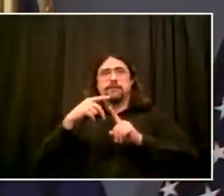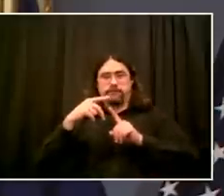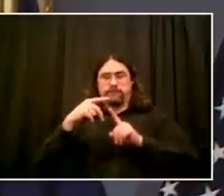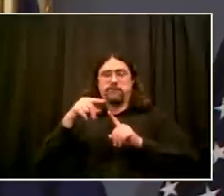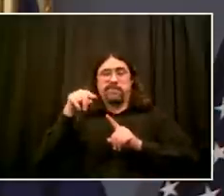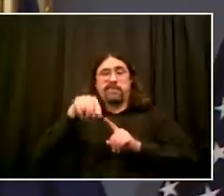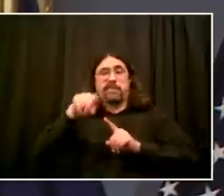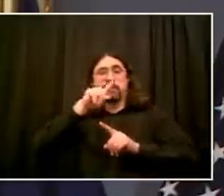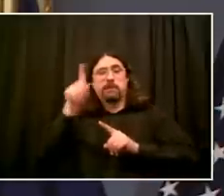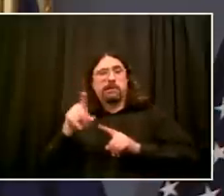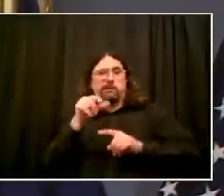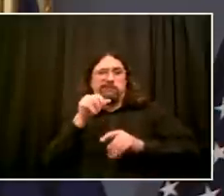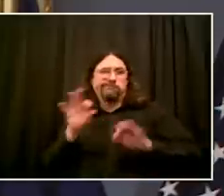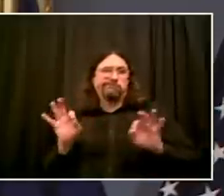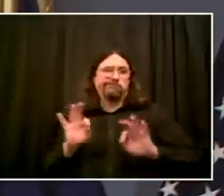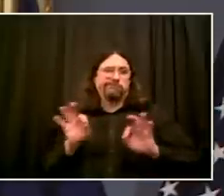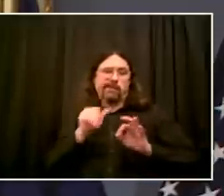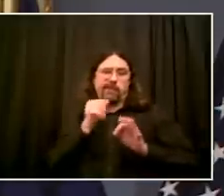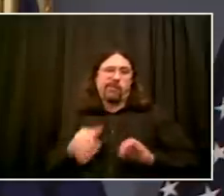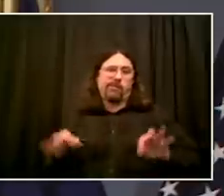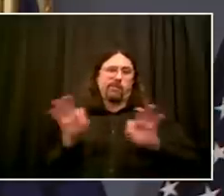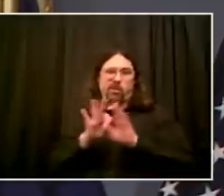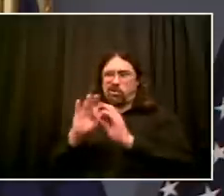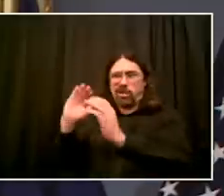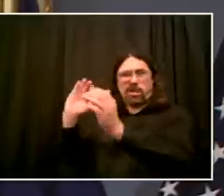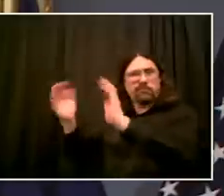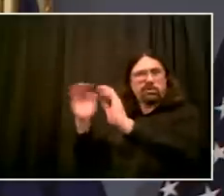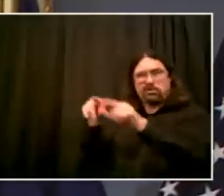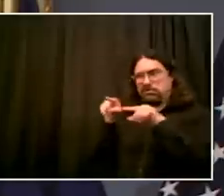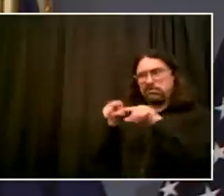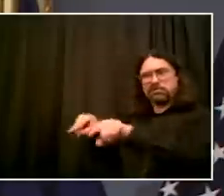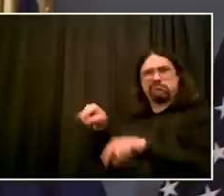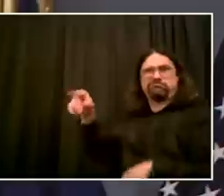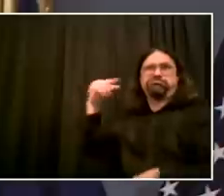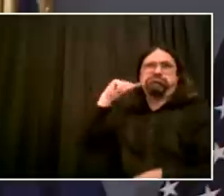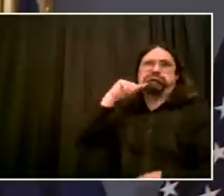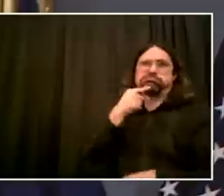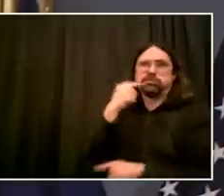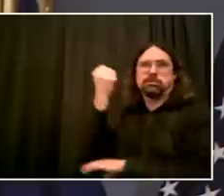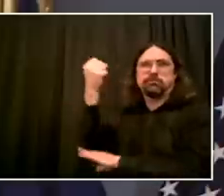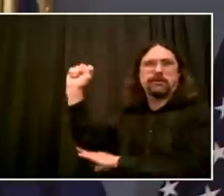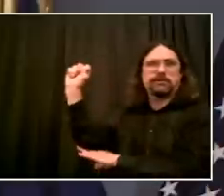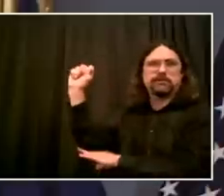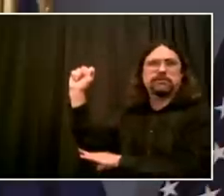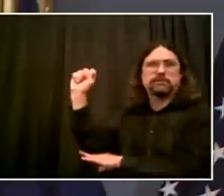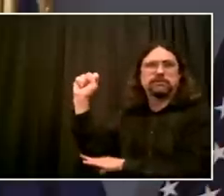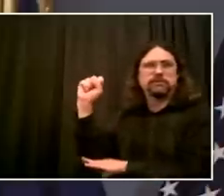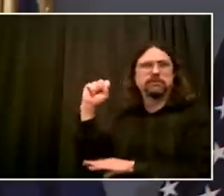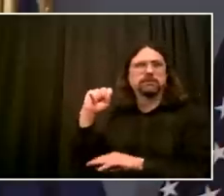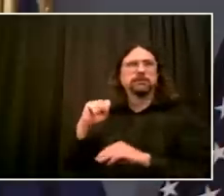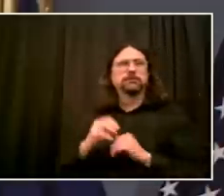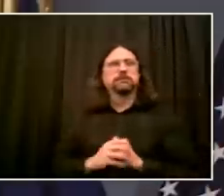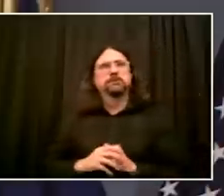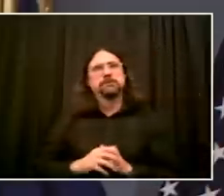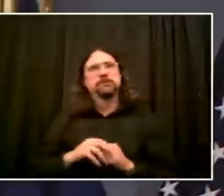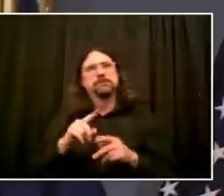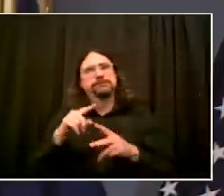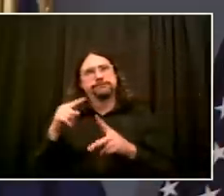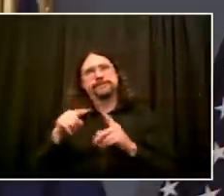efforts to come back economically. What kind of impact on the budget, the